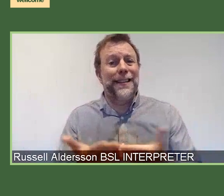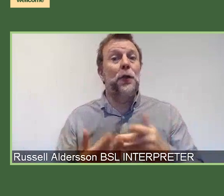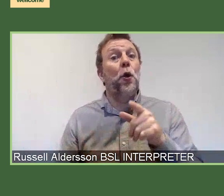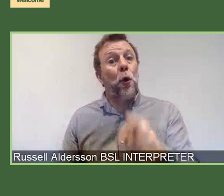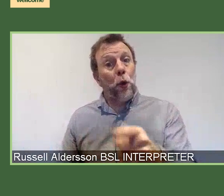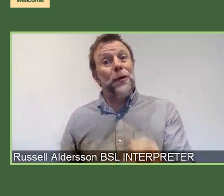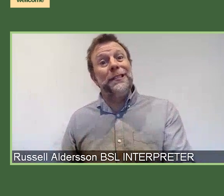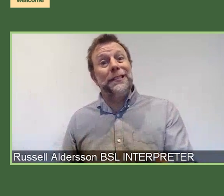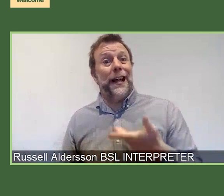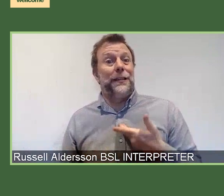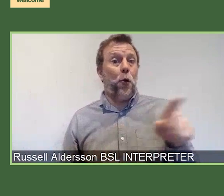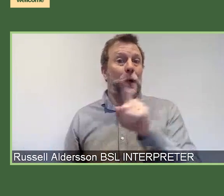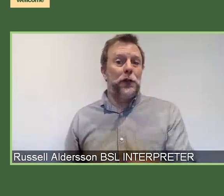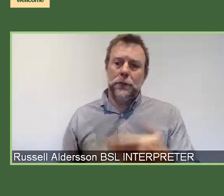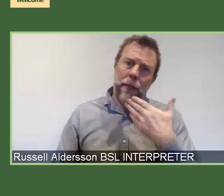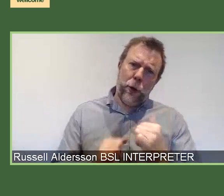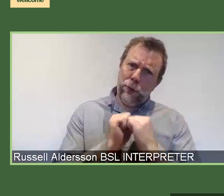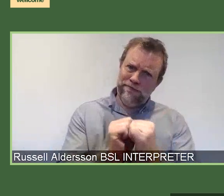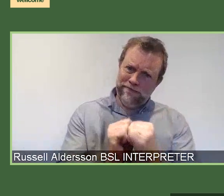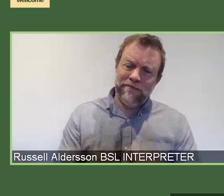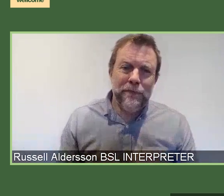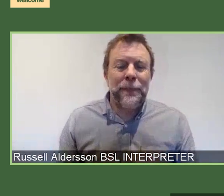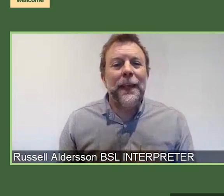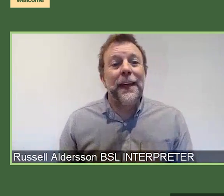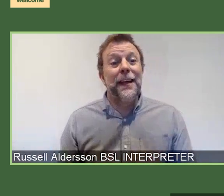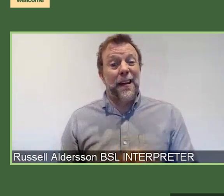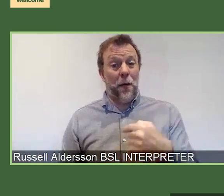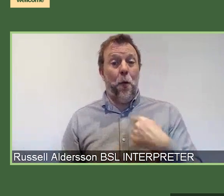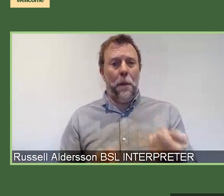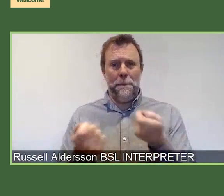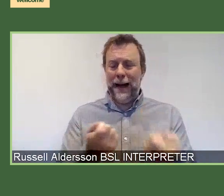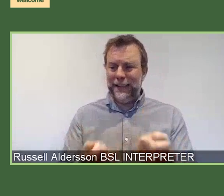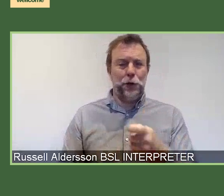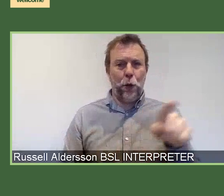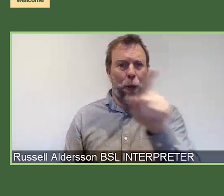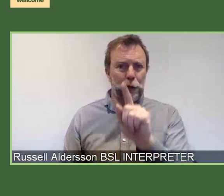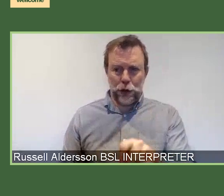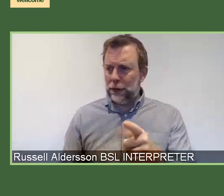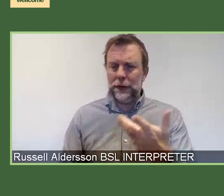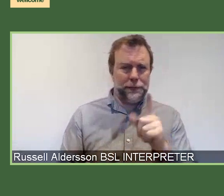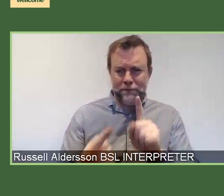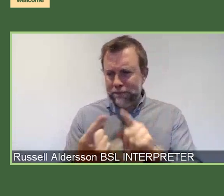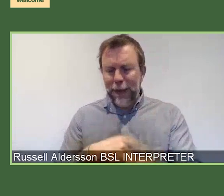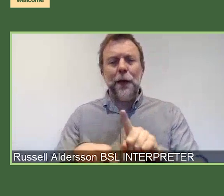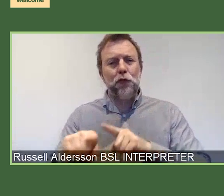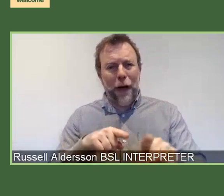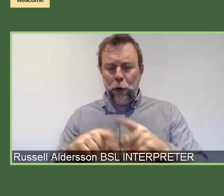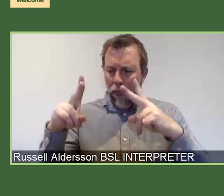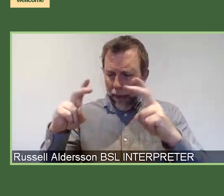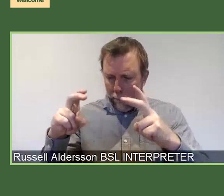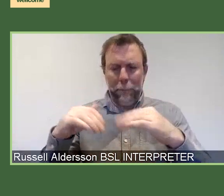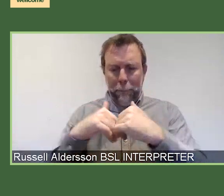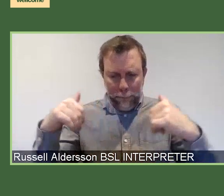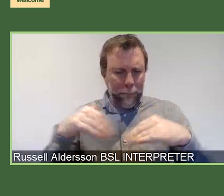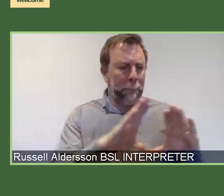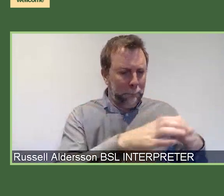session, which we're super grateful for. I'll be managing how our questions get answered. We've tried to group them into themes, and then we'll have everybody come